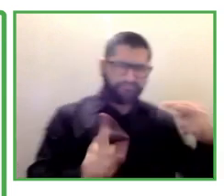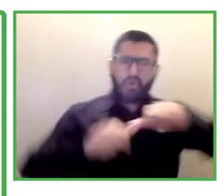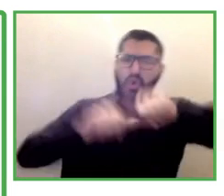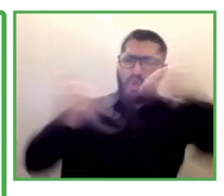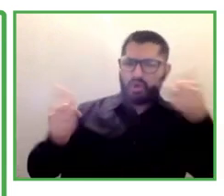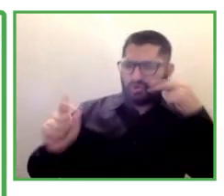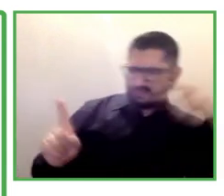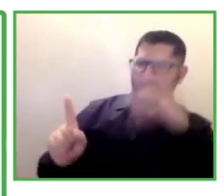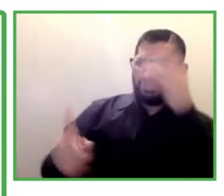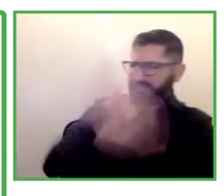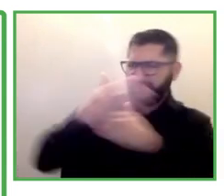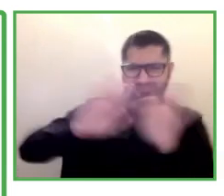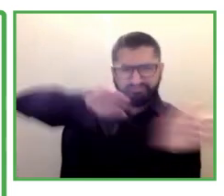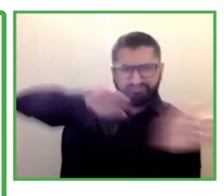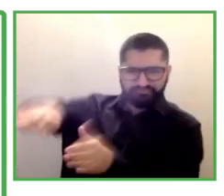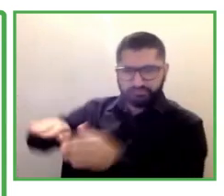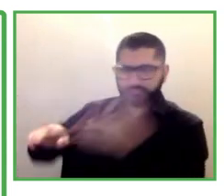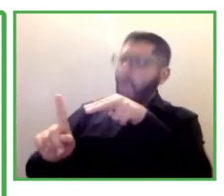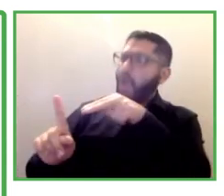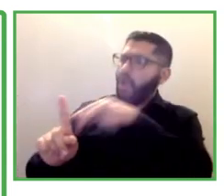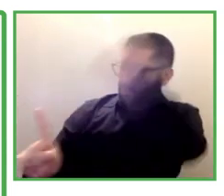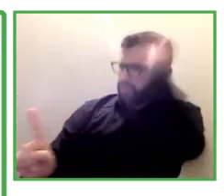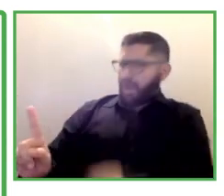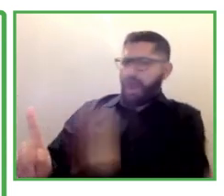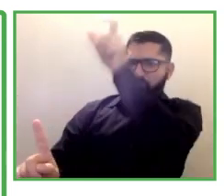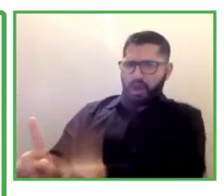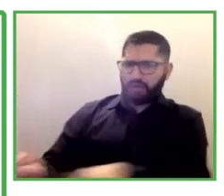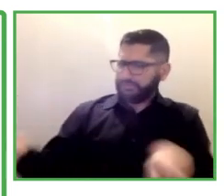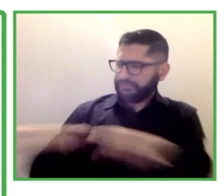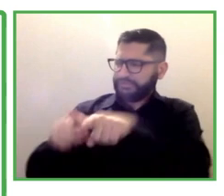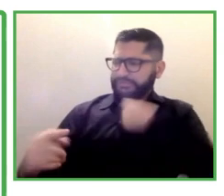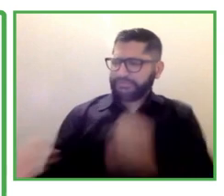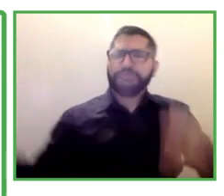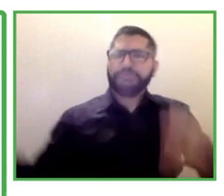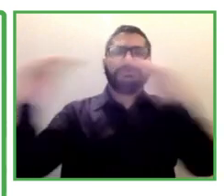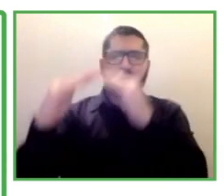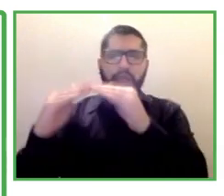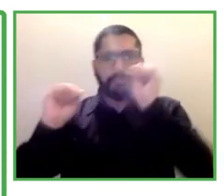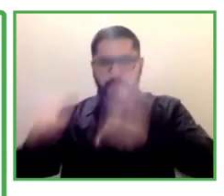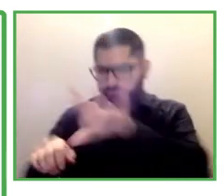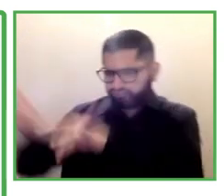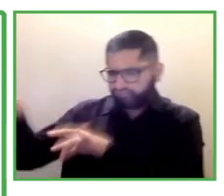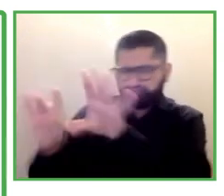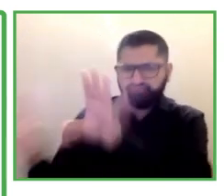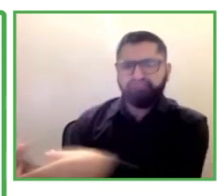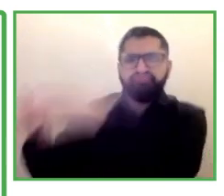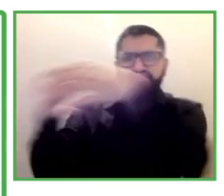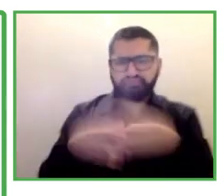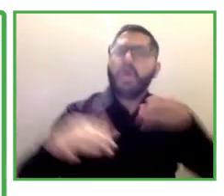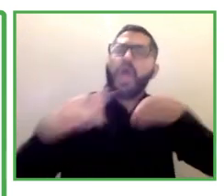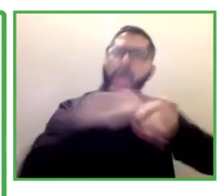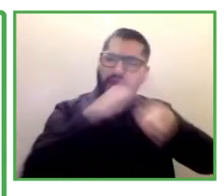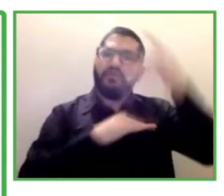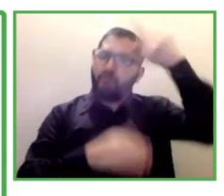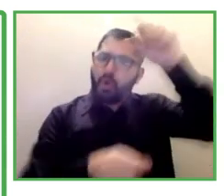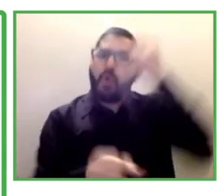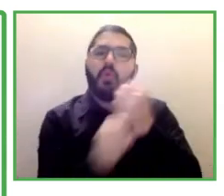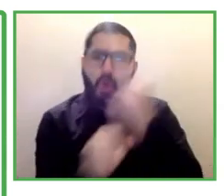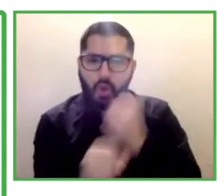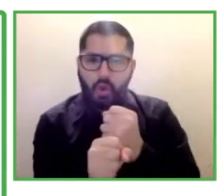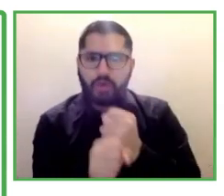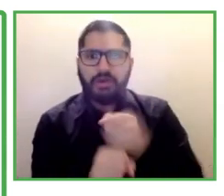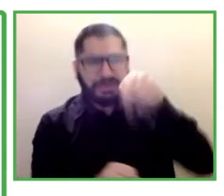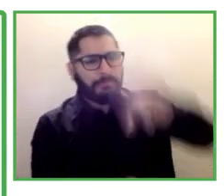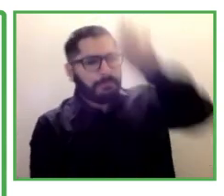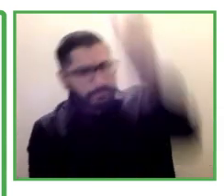box and say he's with a disability. Look at the person behind the disability. And it all starts at the head. Make a decision at